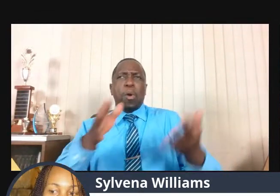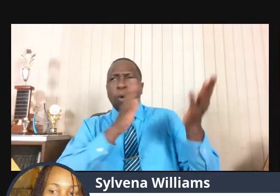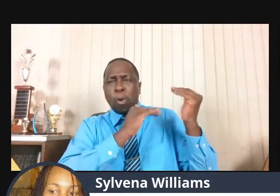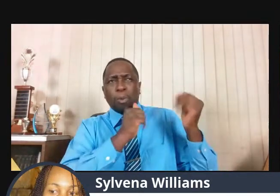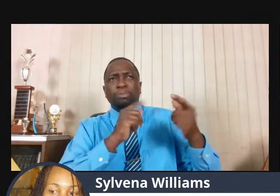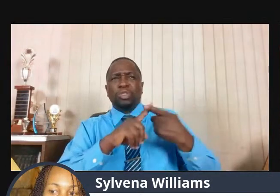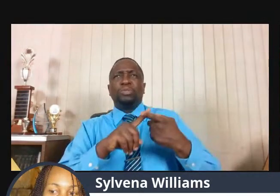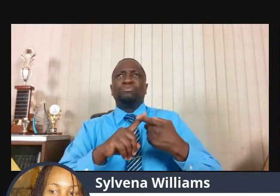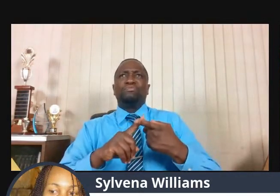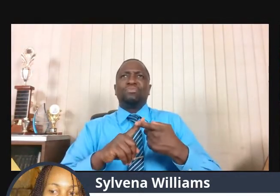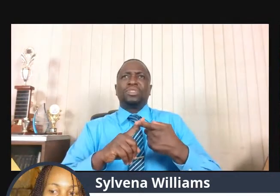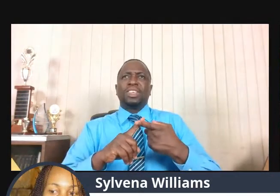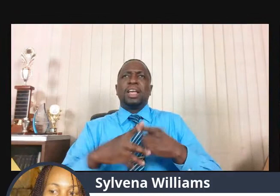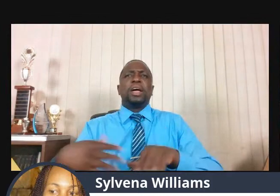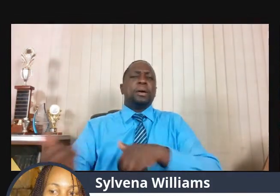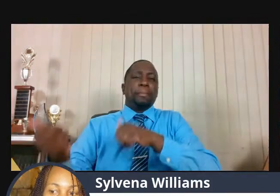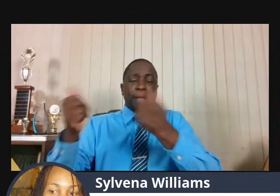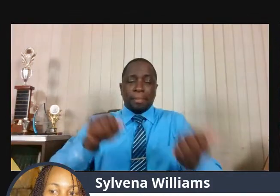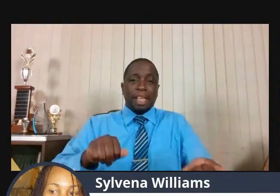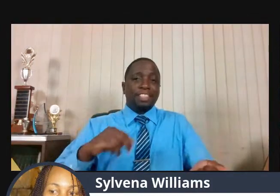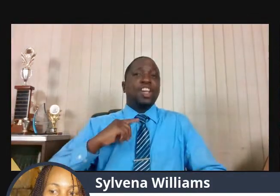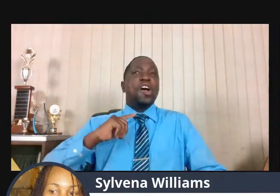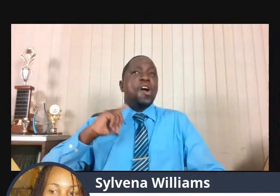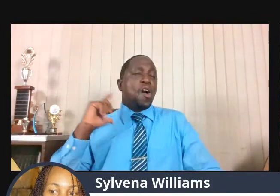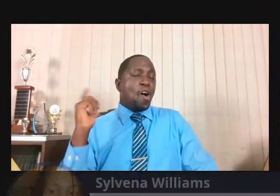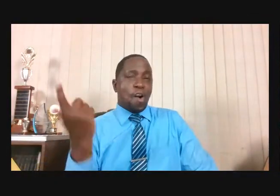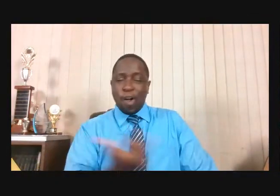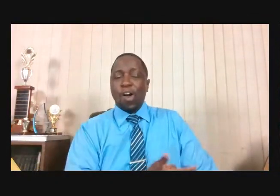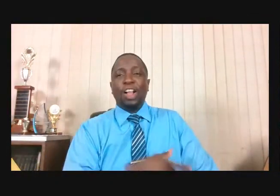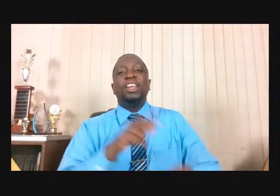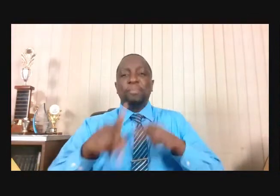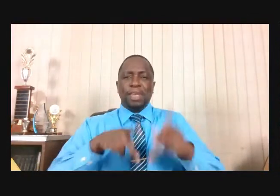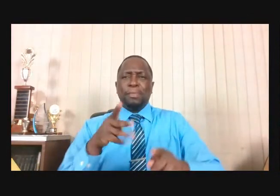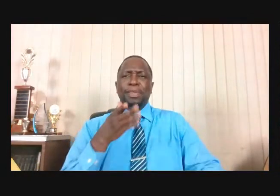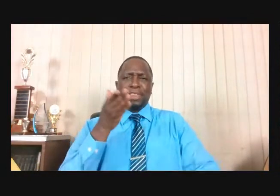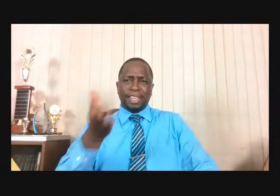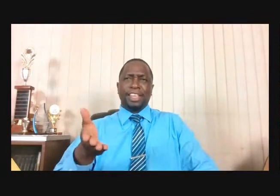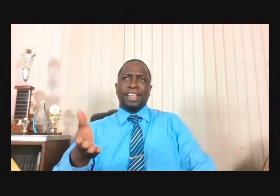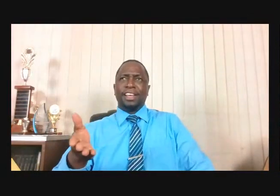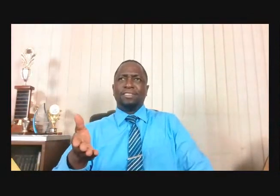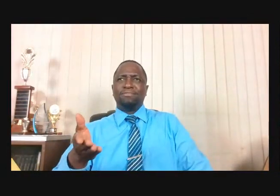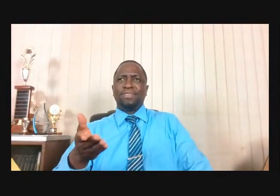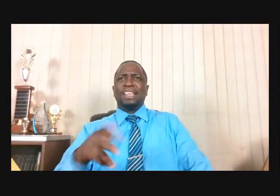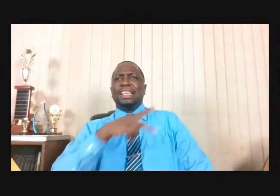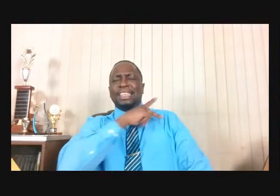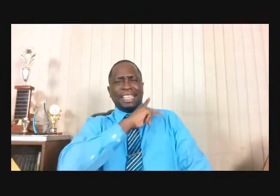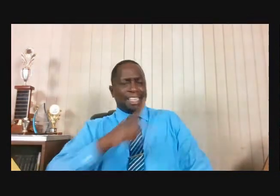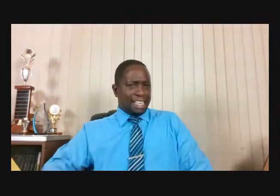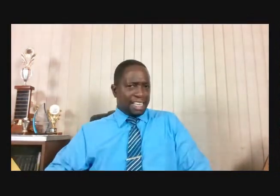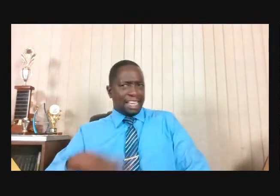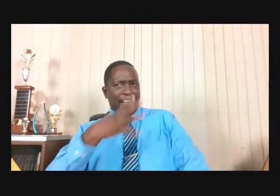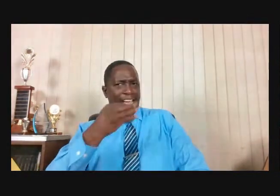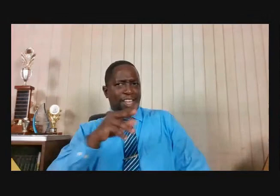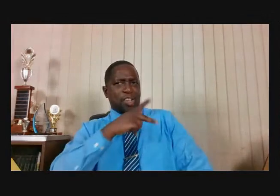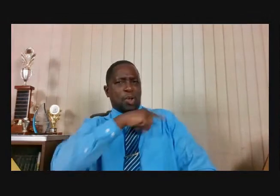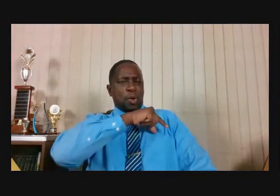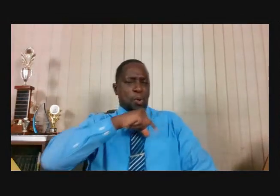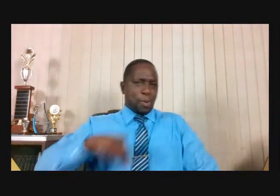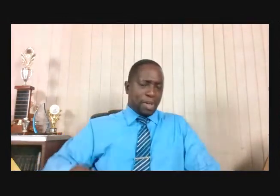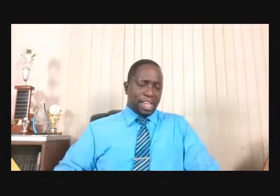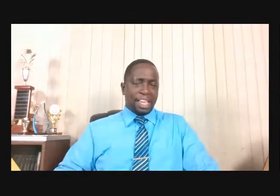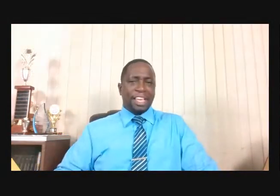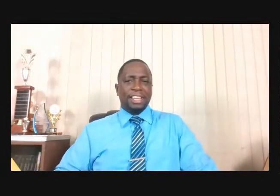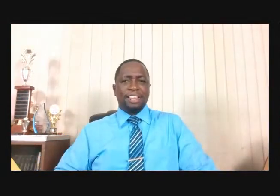the entire royal family. Not even I had such great expectations. Your